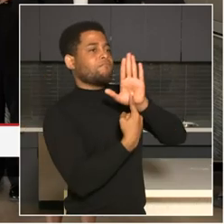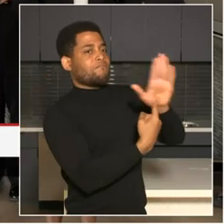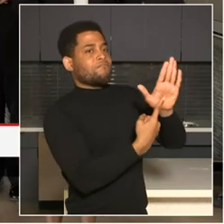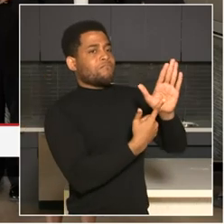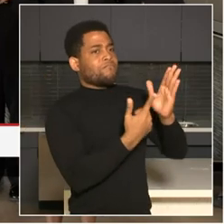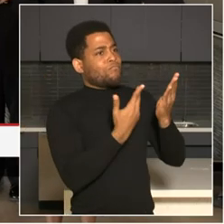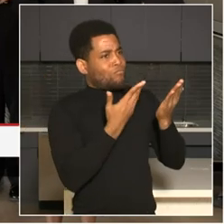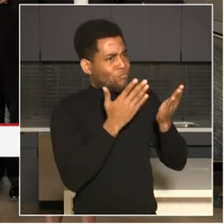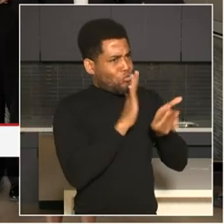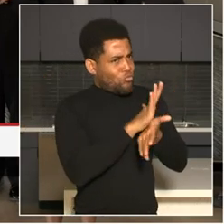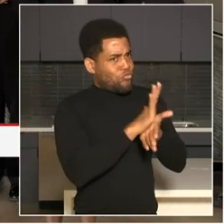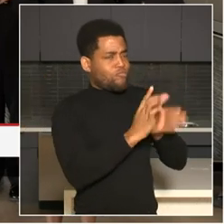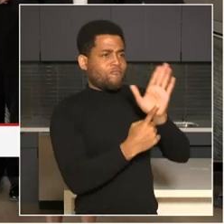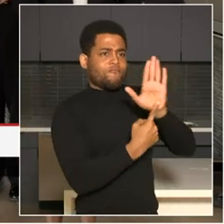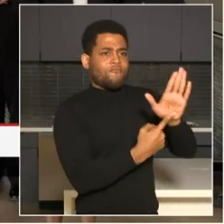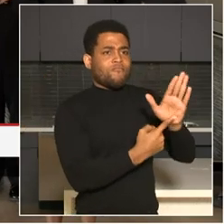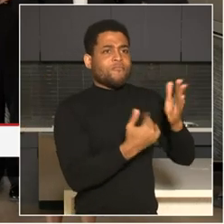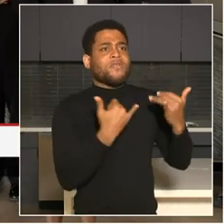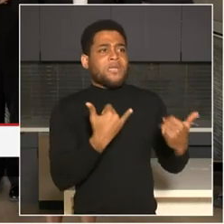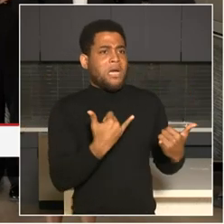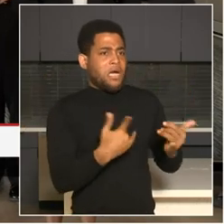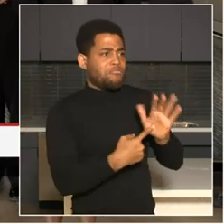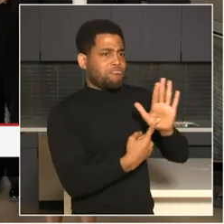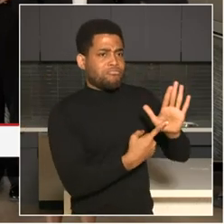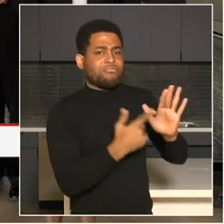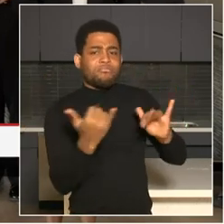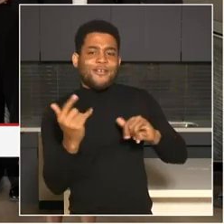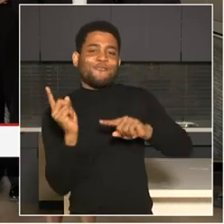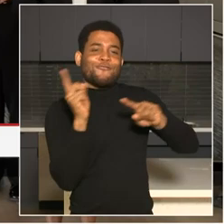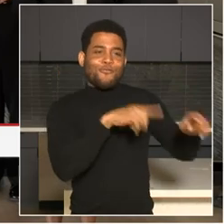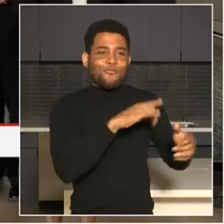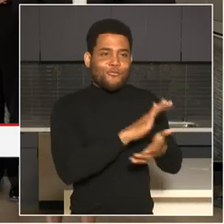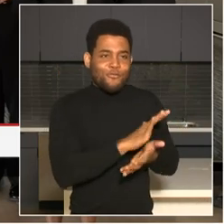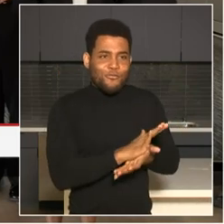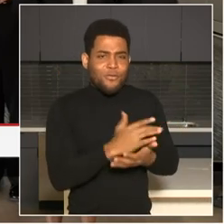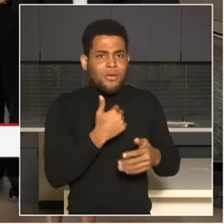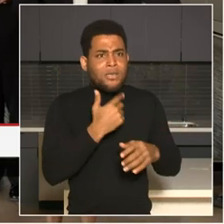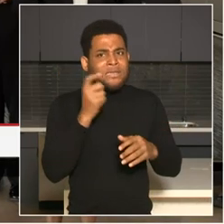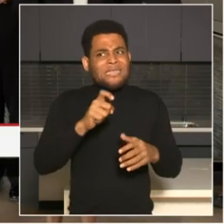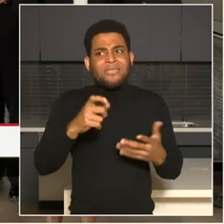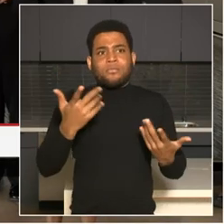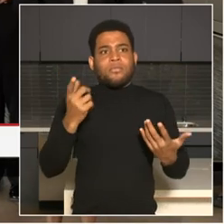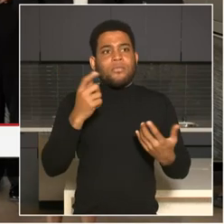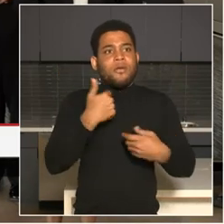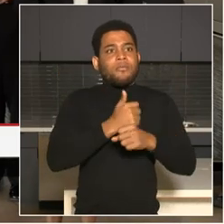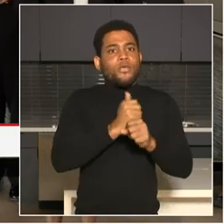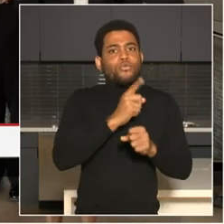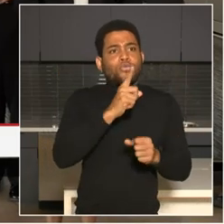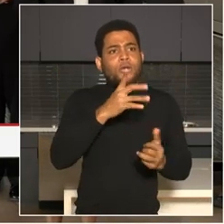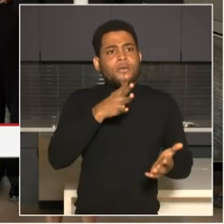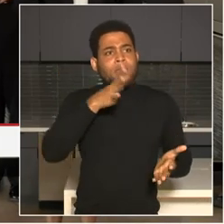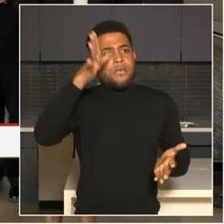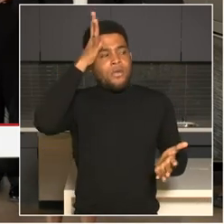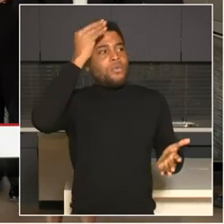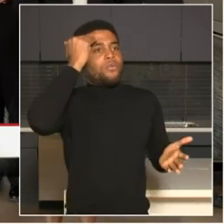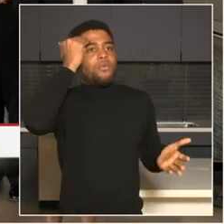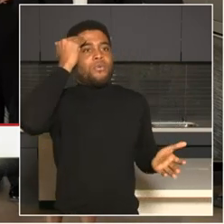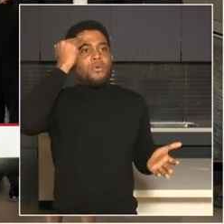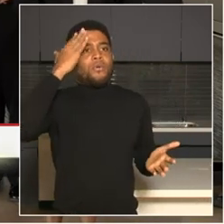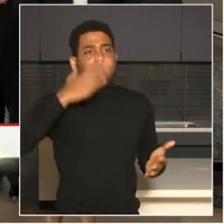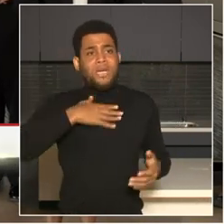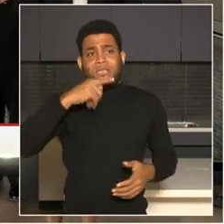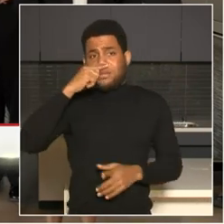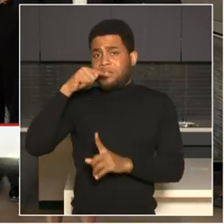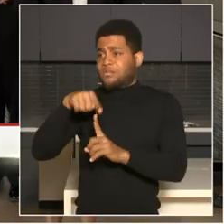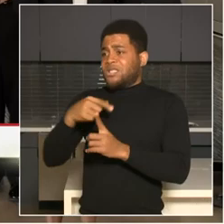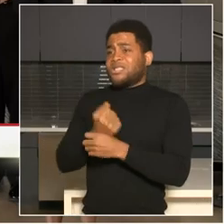who's in our public schools has the confidence, um, that their children are safe. So we're asking all parents to do,